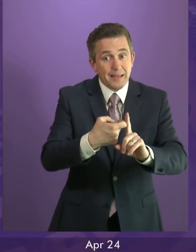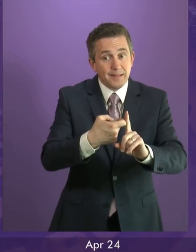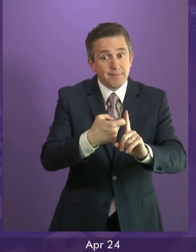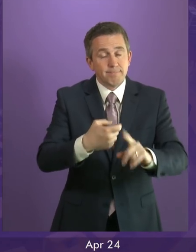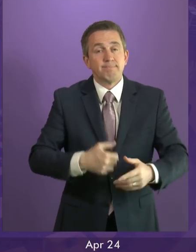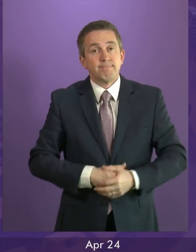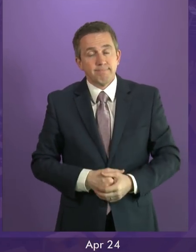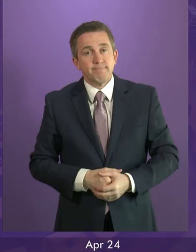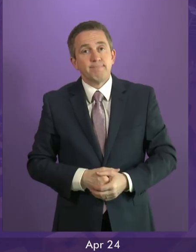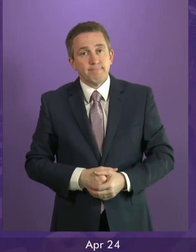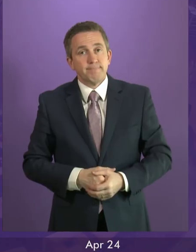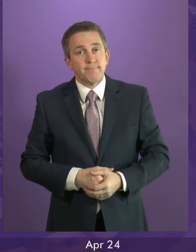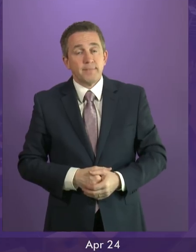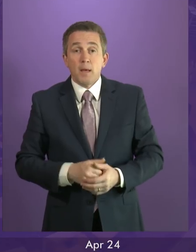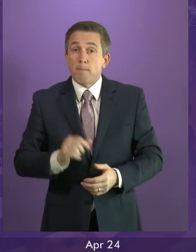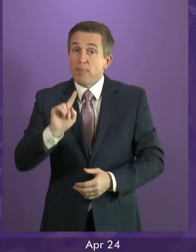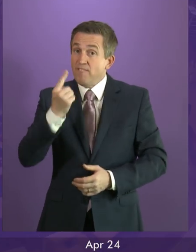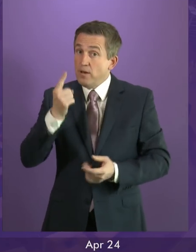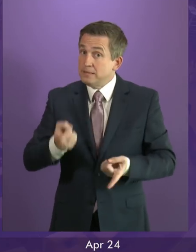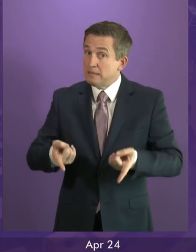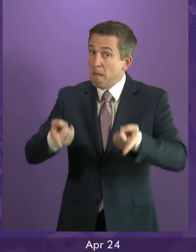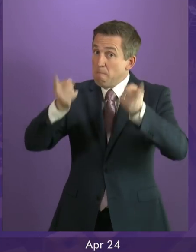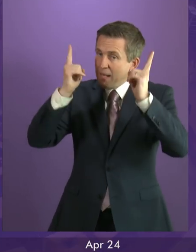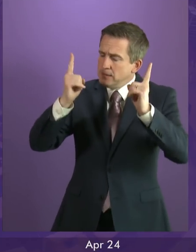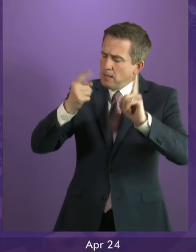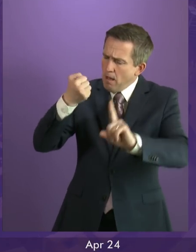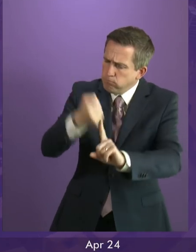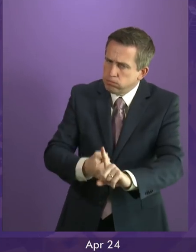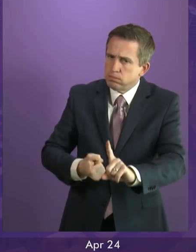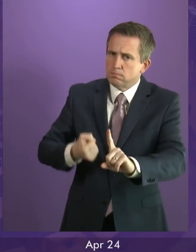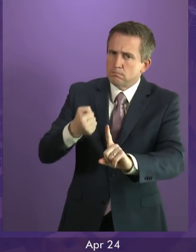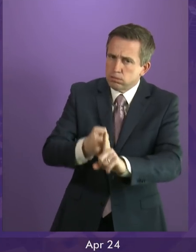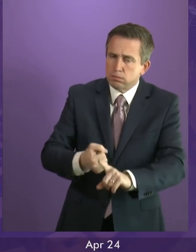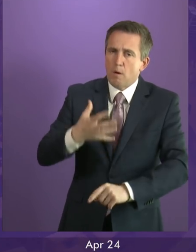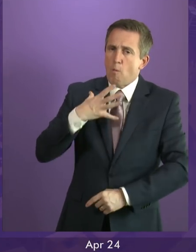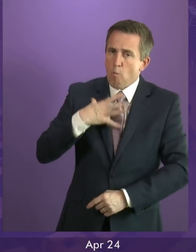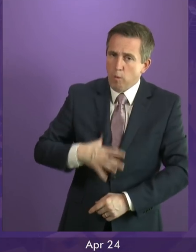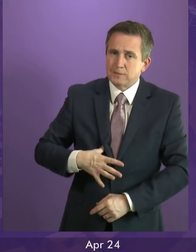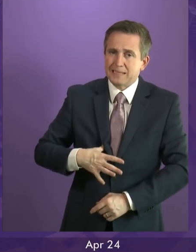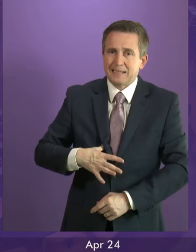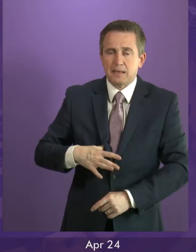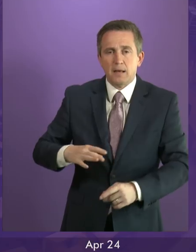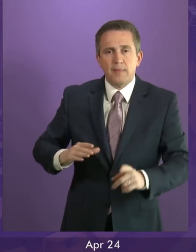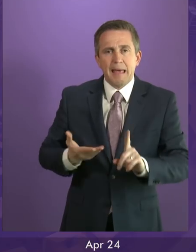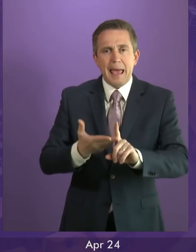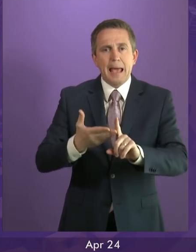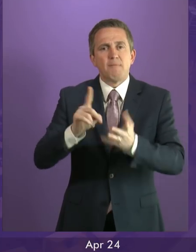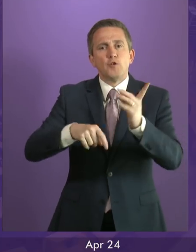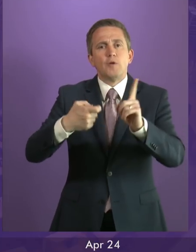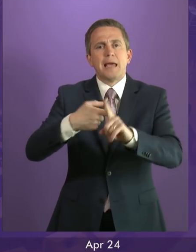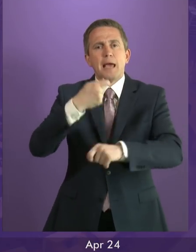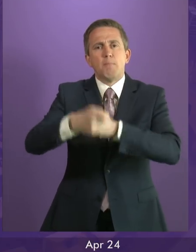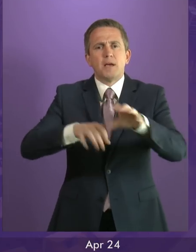and that her insistence, her insistence on legislating with the aim of breaking up and